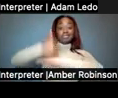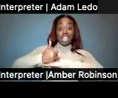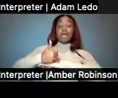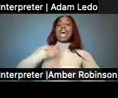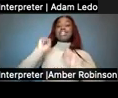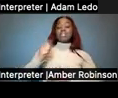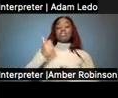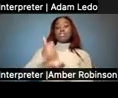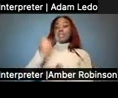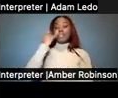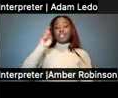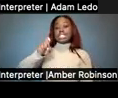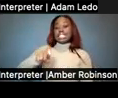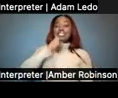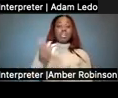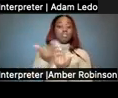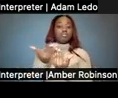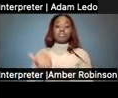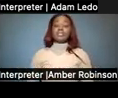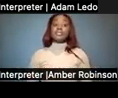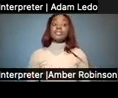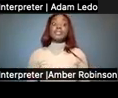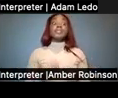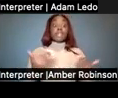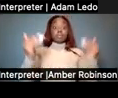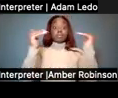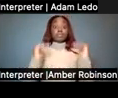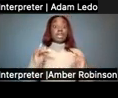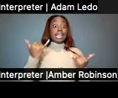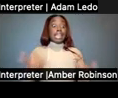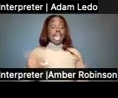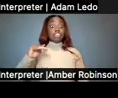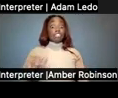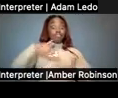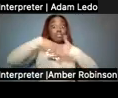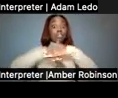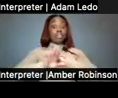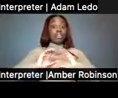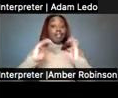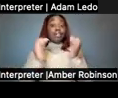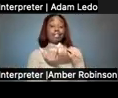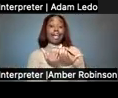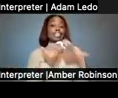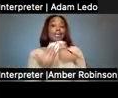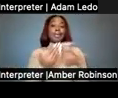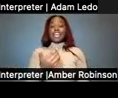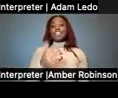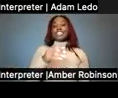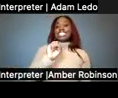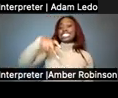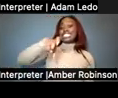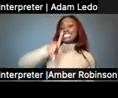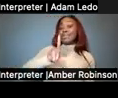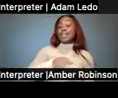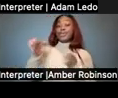that. It's not easy. So now your child gets into the class, whether they're in a self-contained or they're in a general